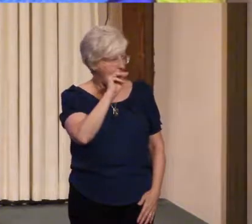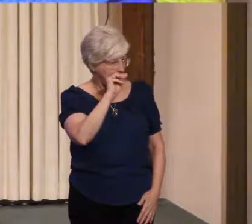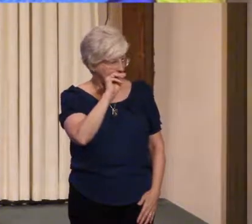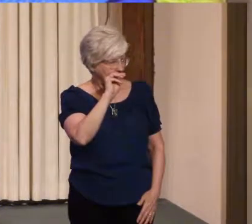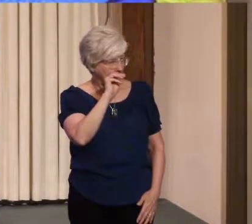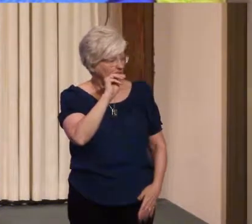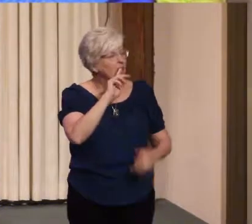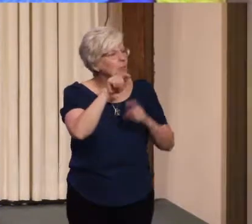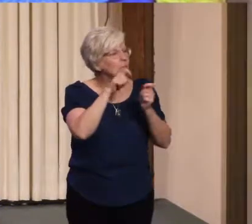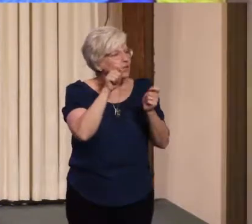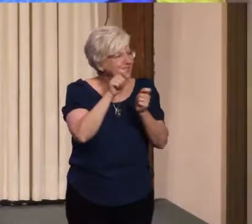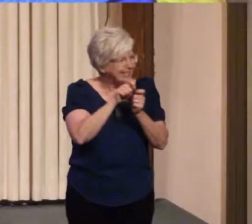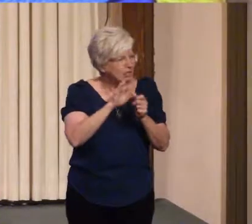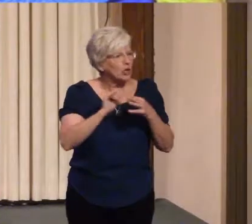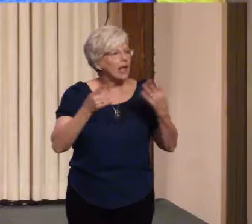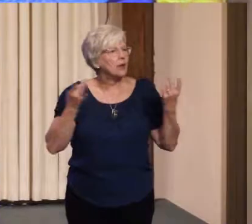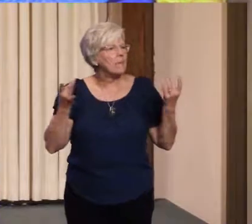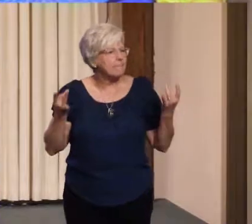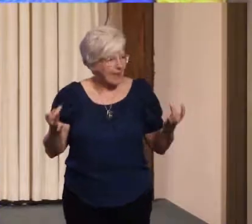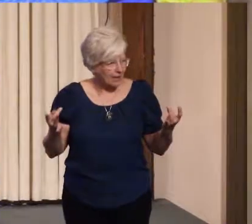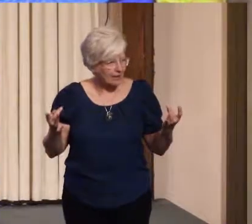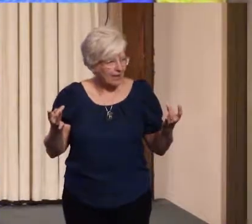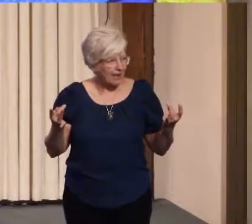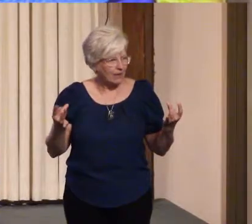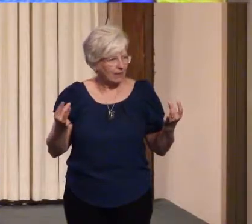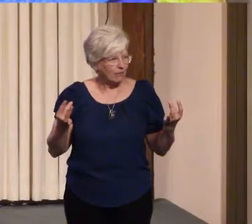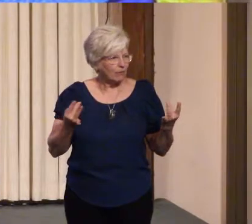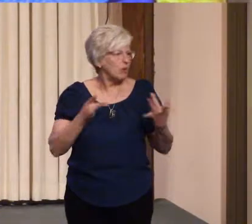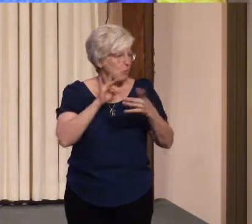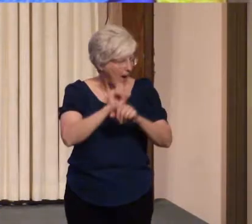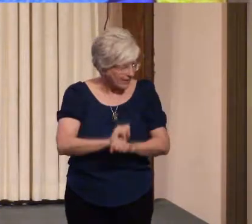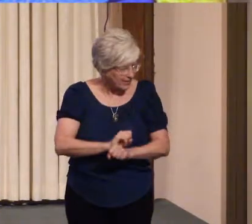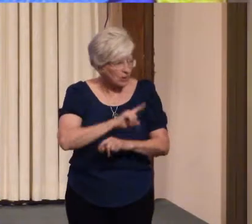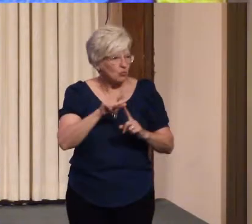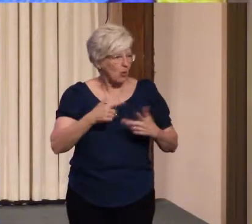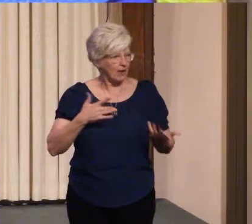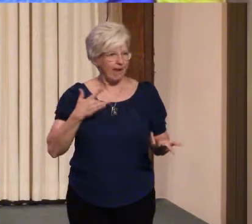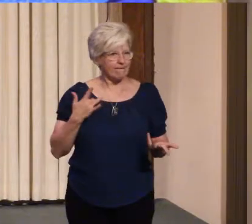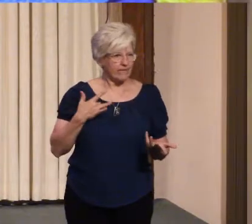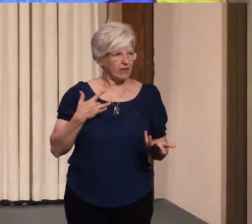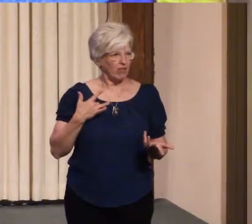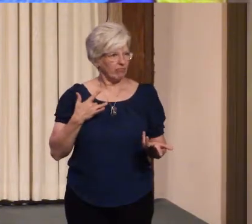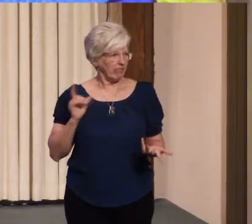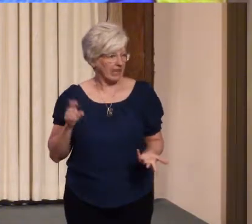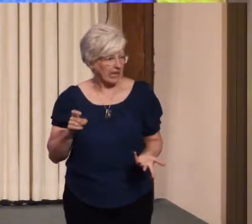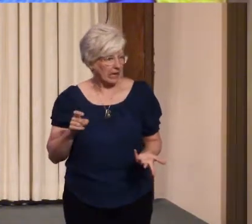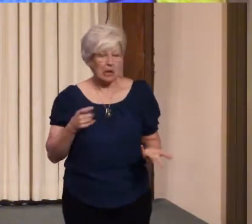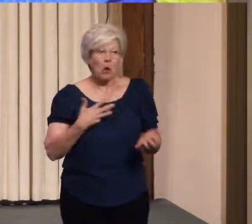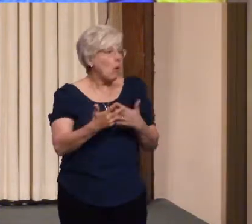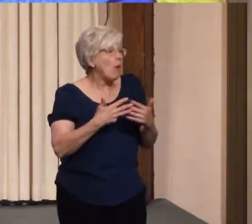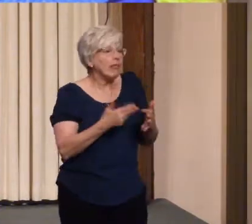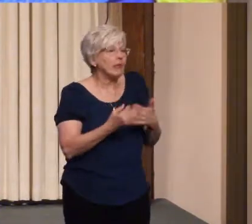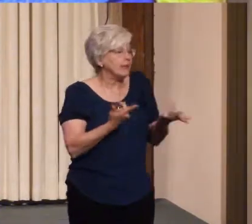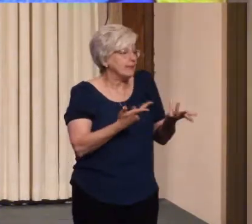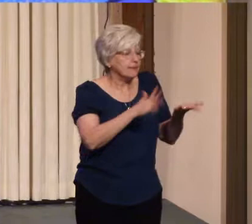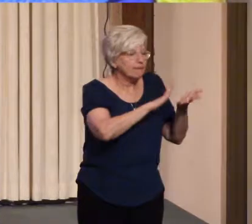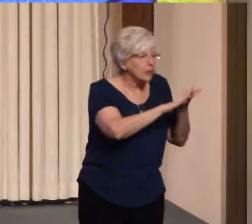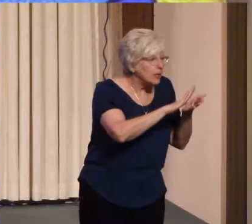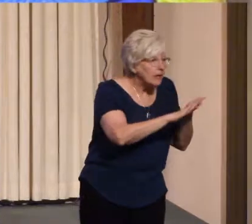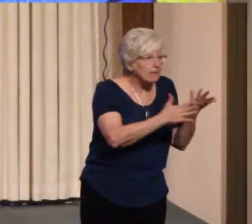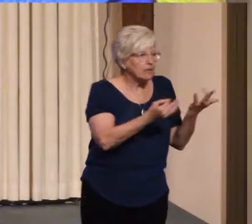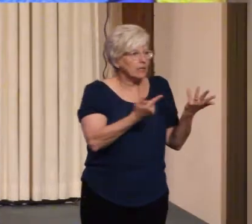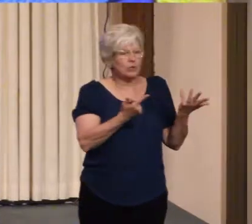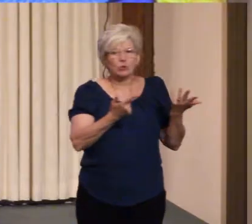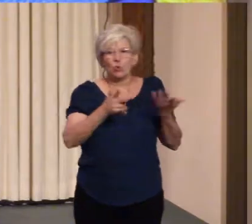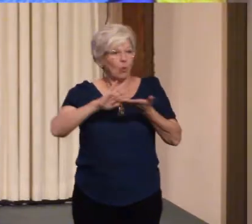practices when I may feel a need for something whether it is forgiveness or peace